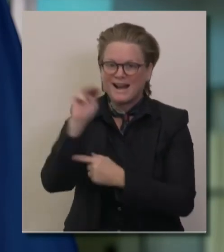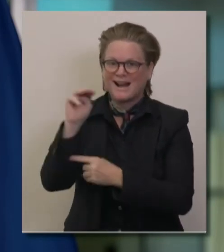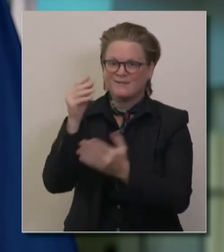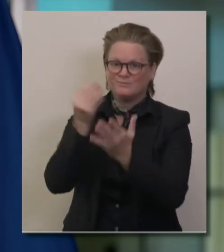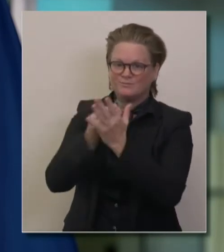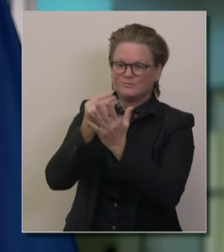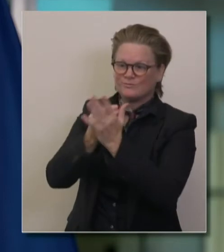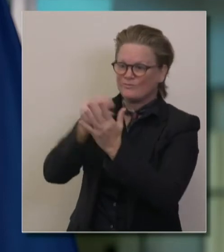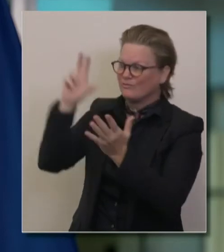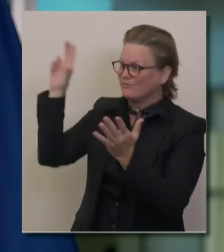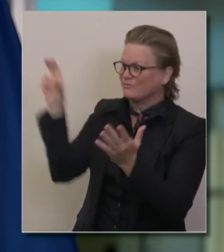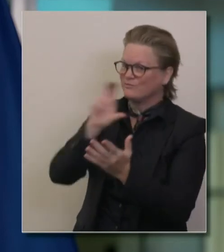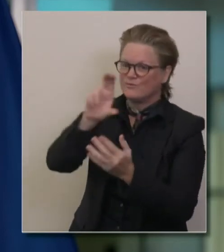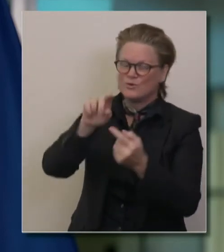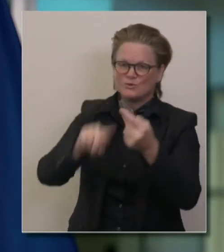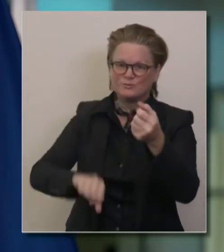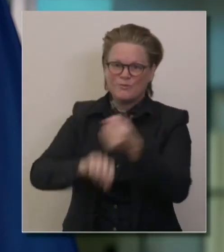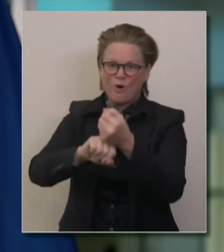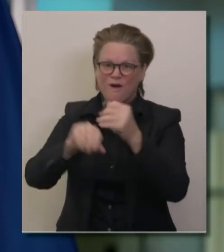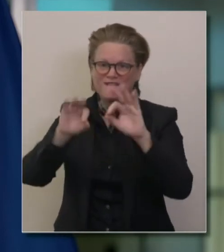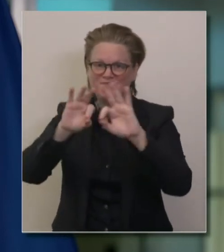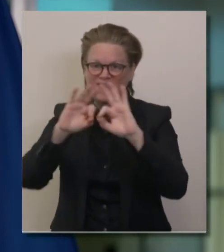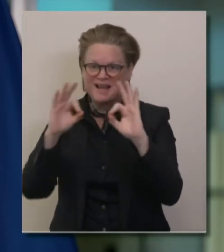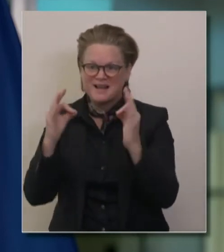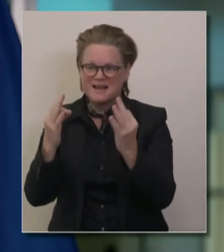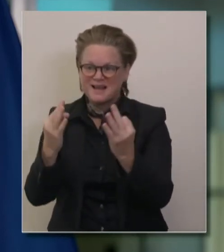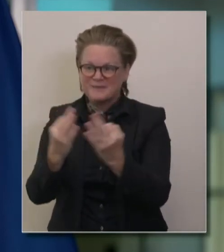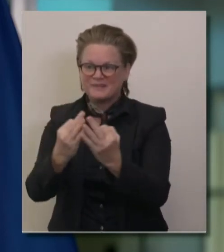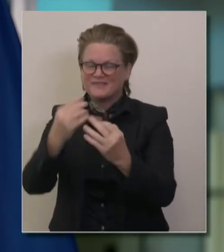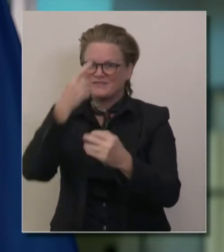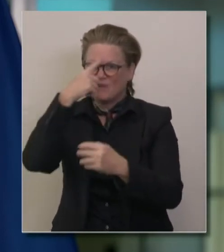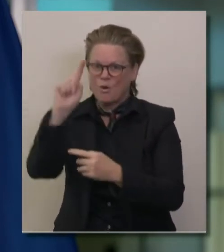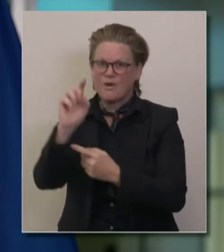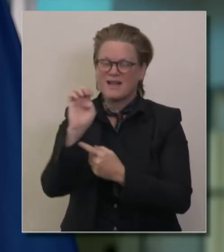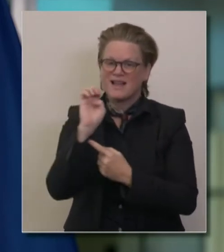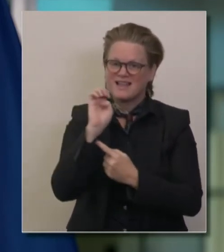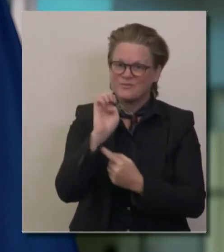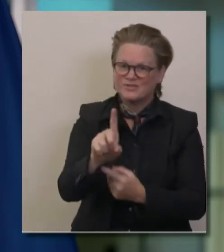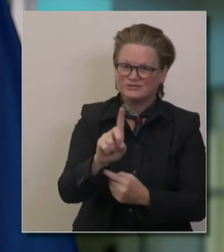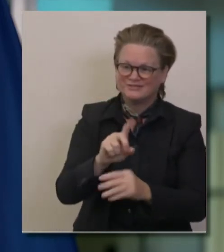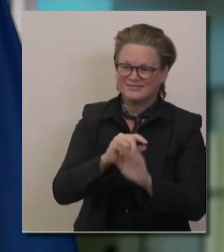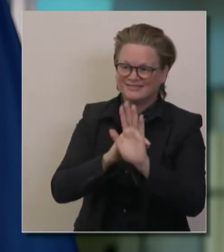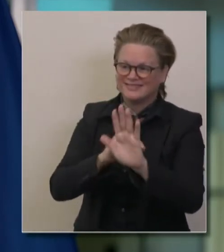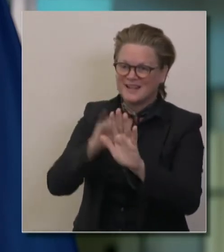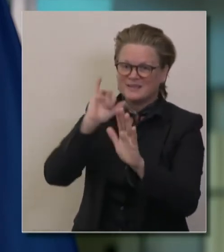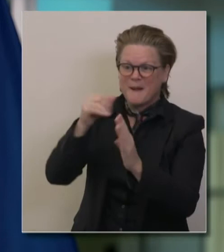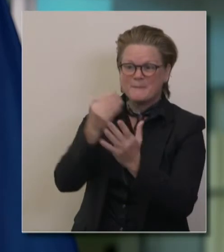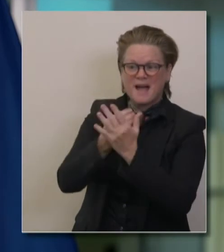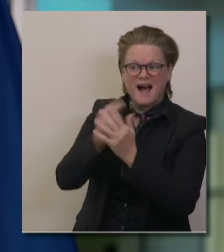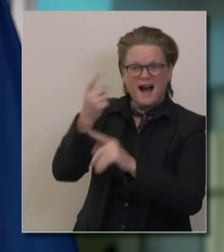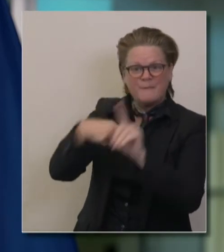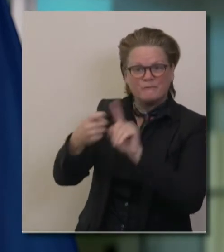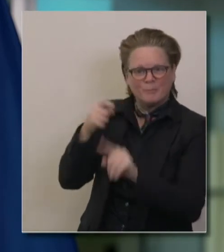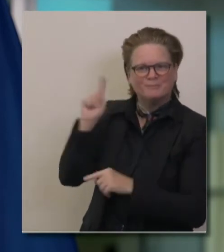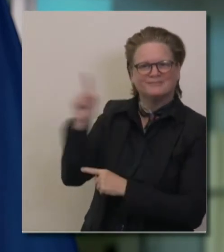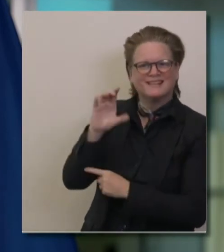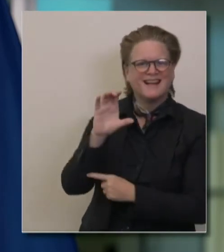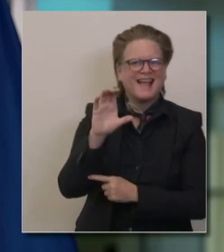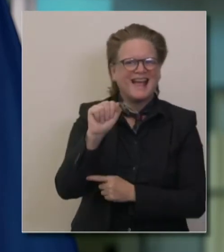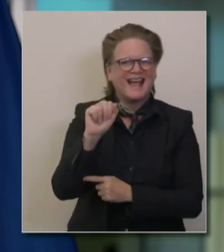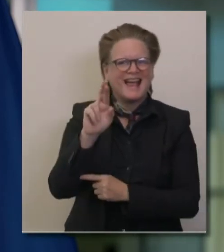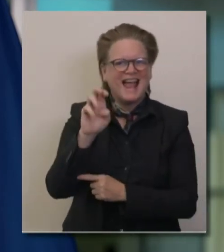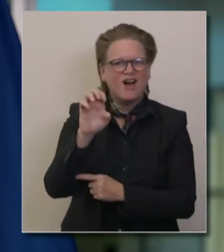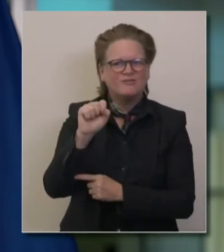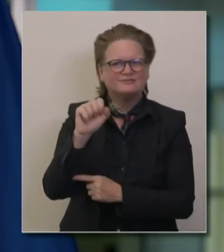money, money that could have been spent in any category. And we worked with the legislature to advance $5